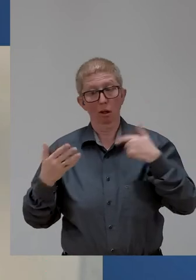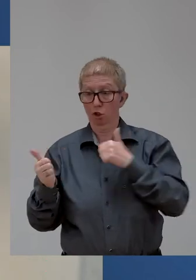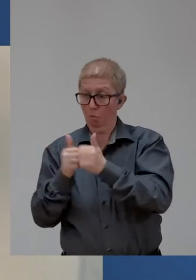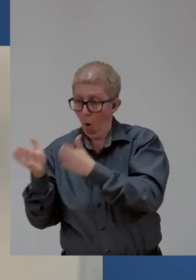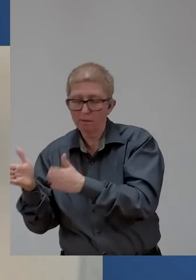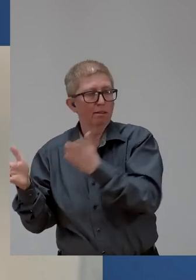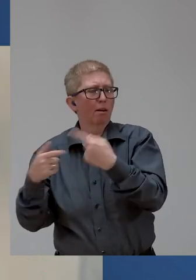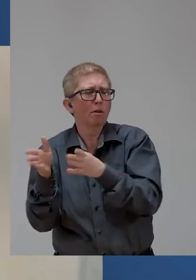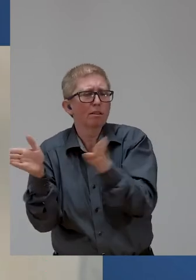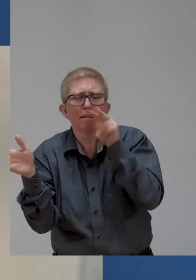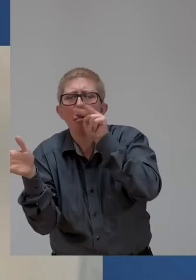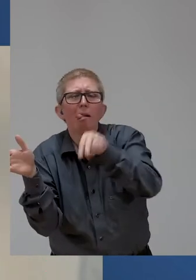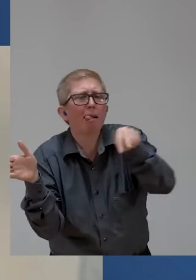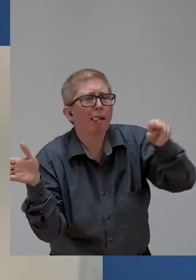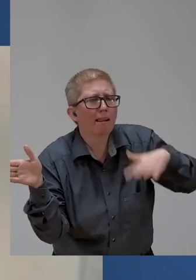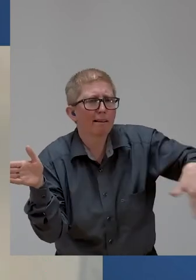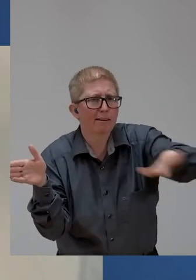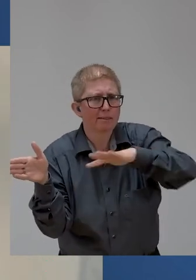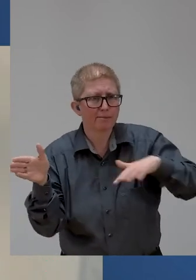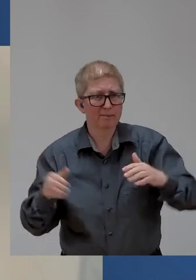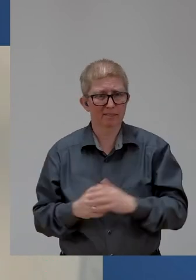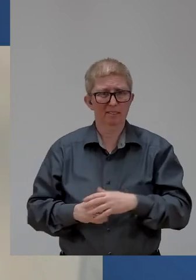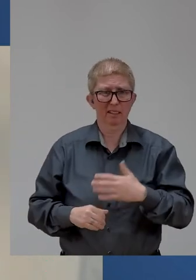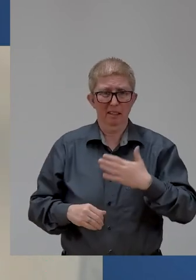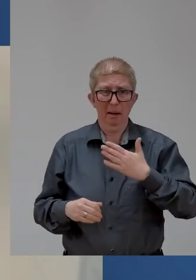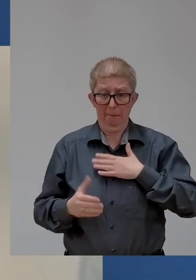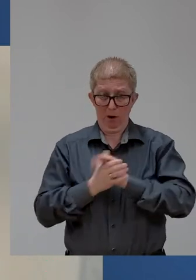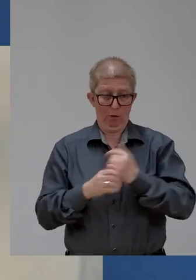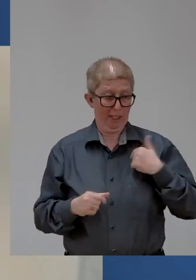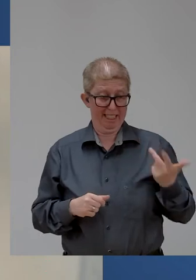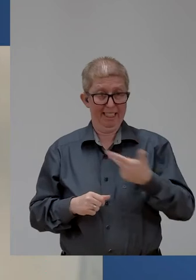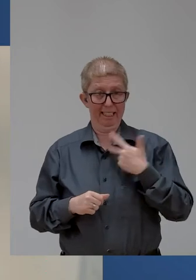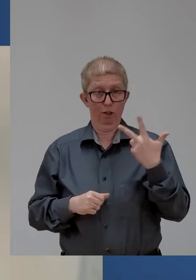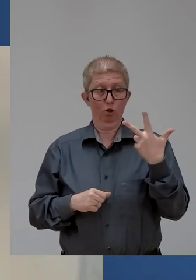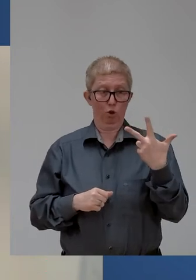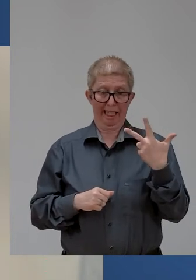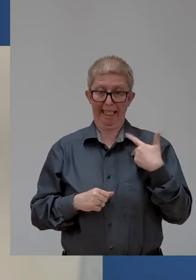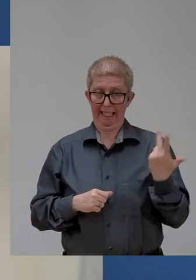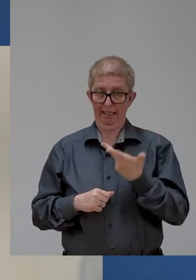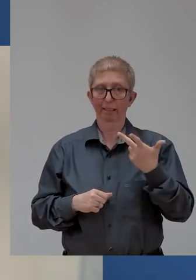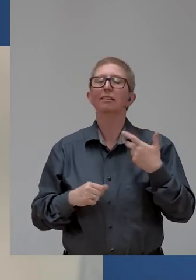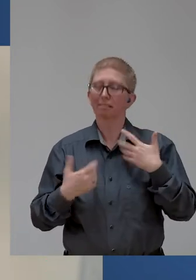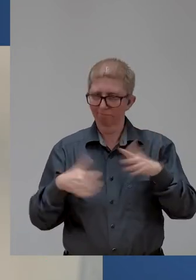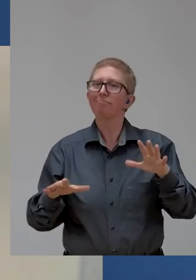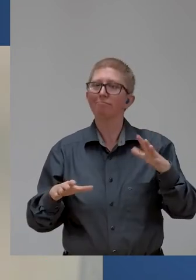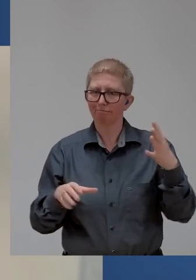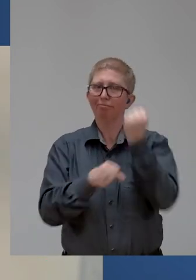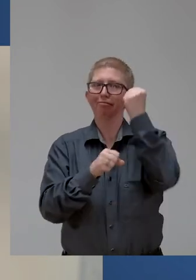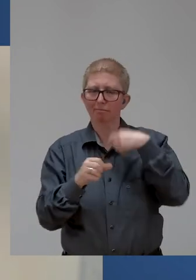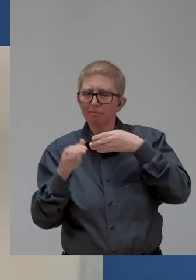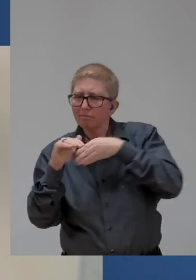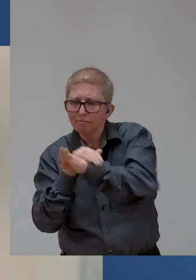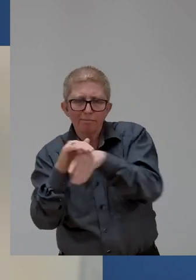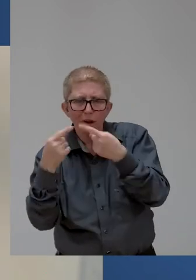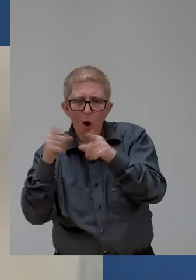the university, the one university that told me, don't come here, we aren't accessible at all. What can I say? I like challenges. This